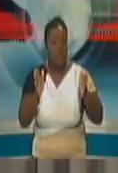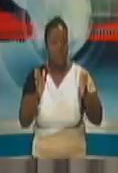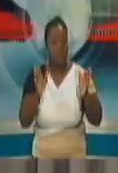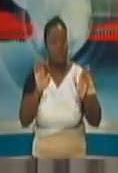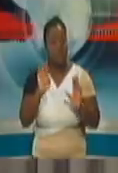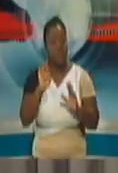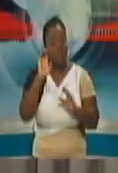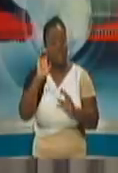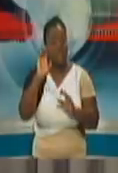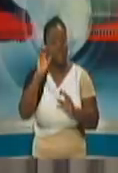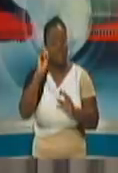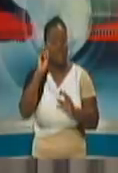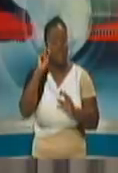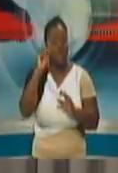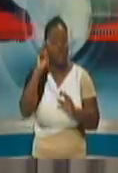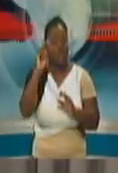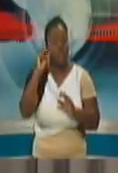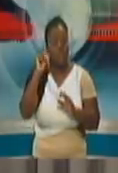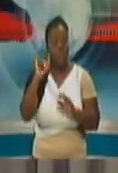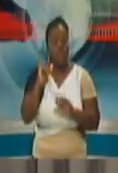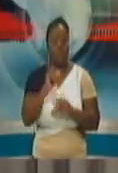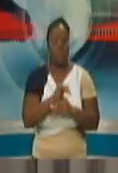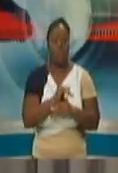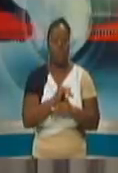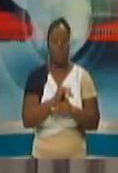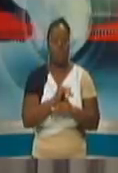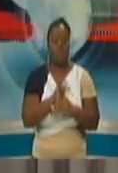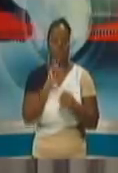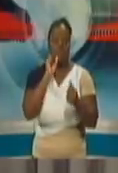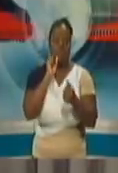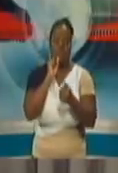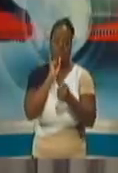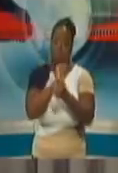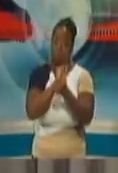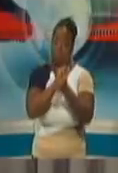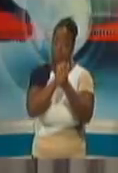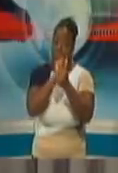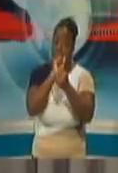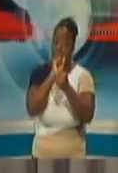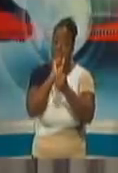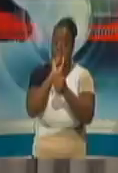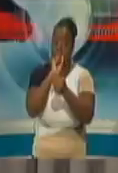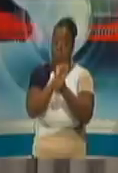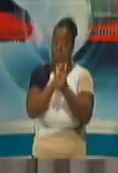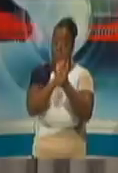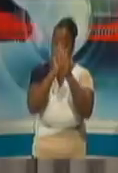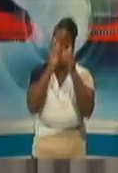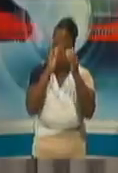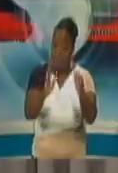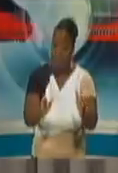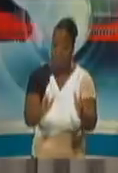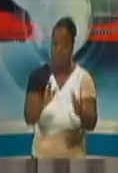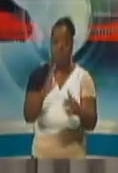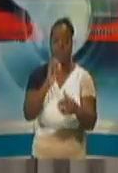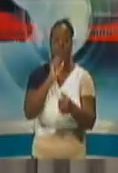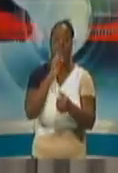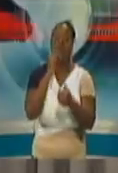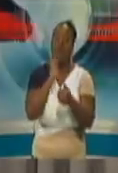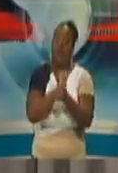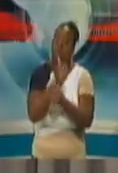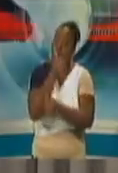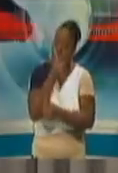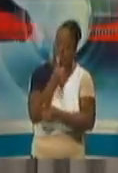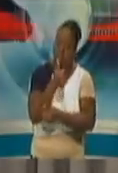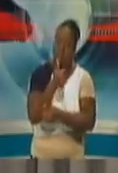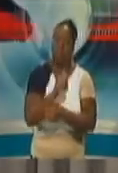the manufacturing sector works well and therefore that's the place to go. There are systems in place, there's the understanding